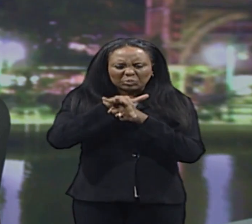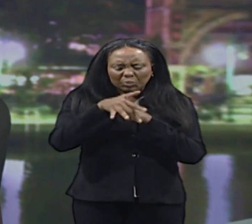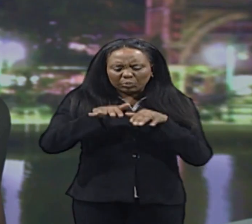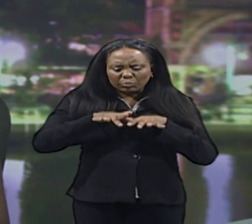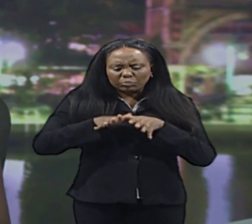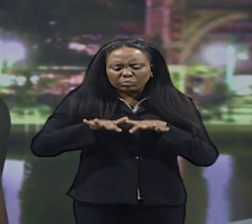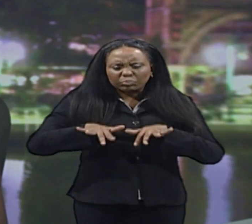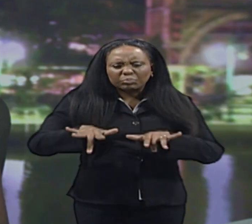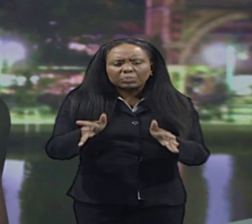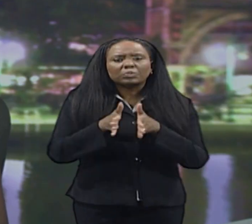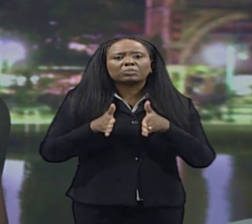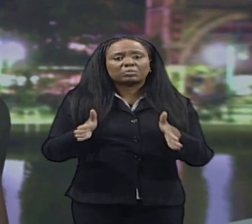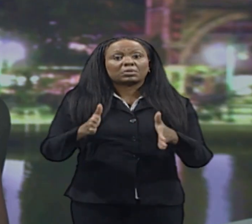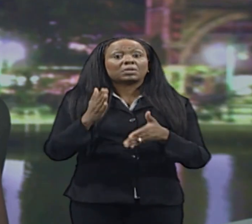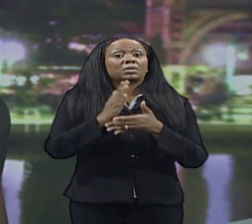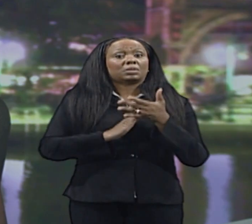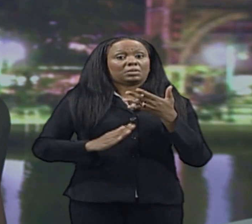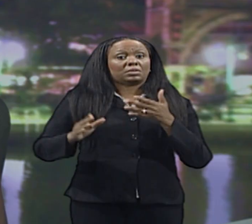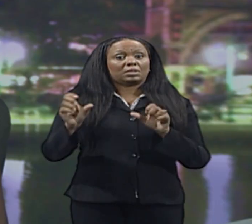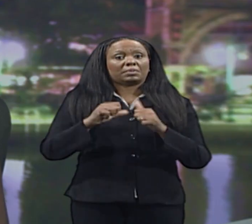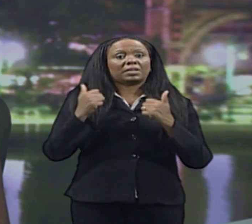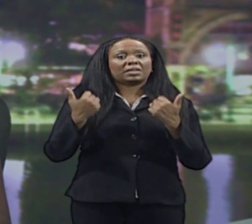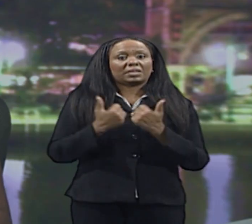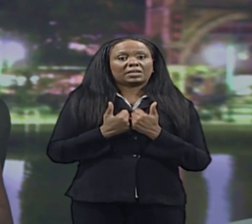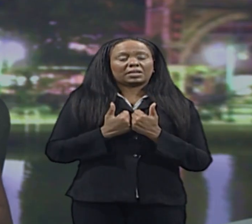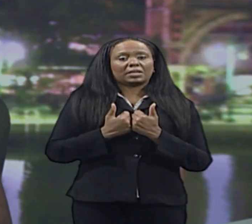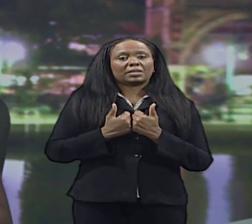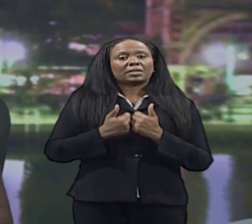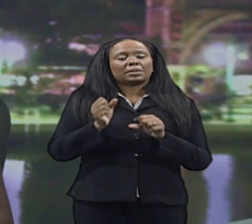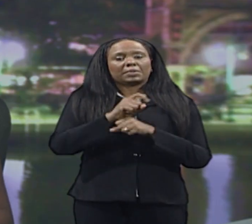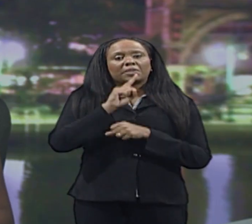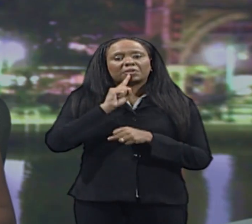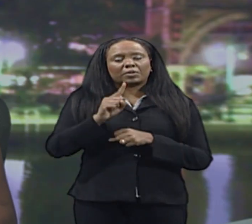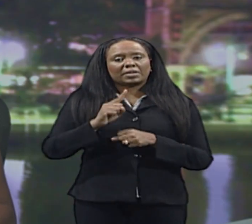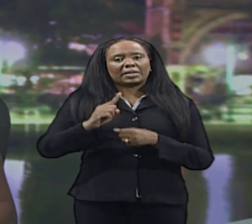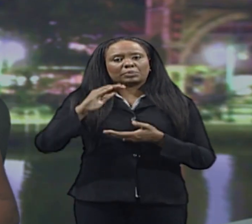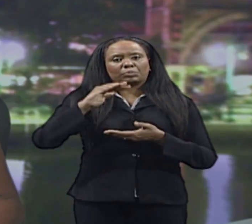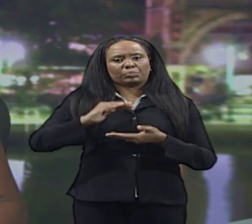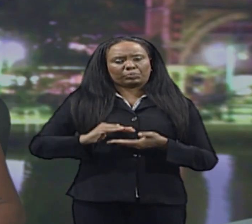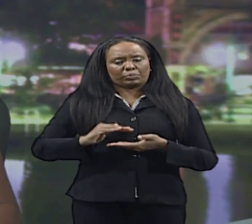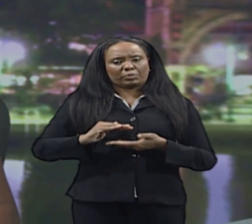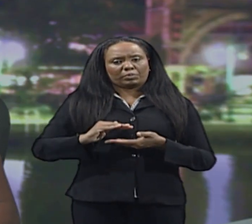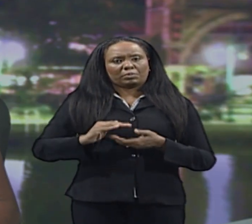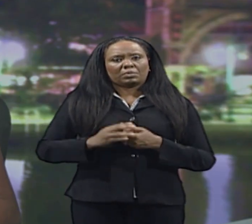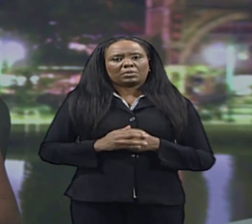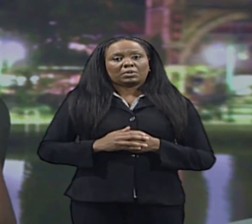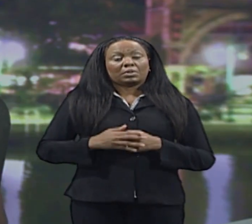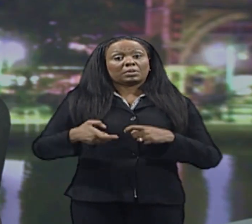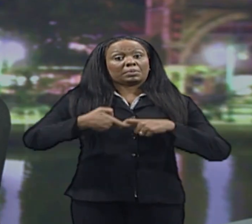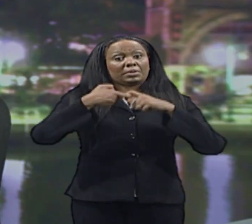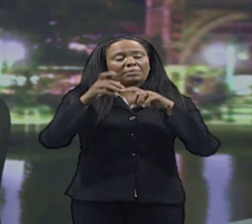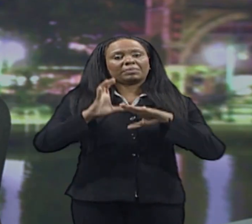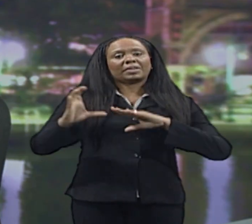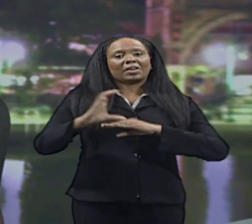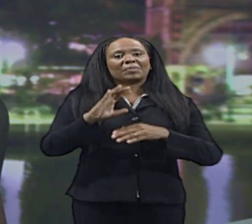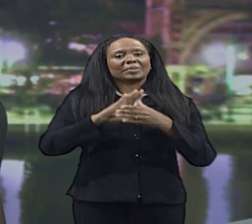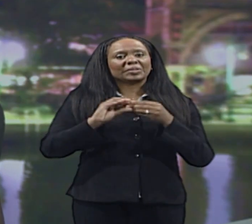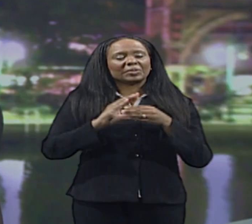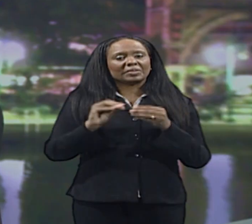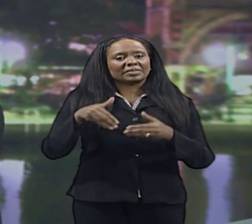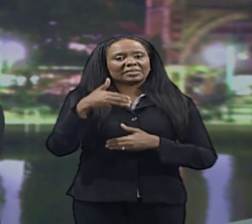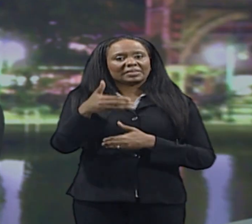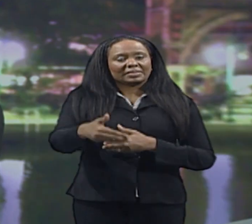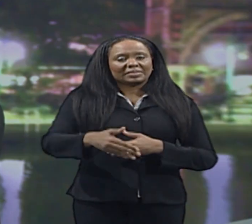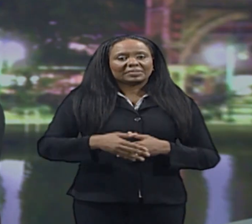agencies have been ensuring any fallout is minimized. After the break we will check in with some of our regional